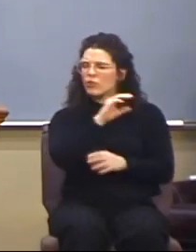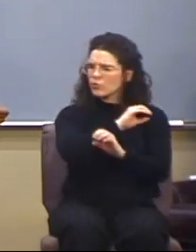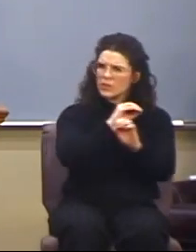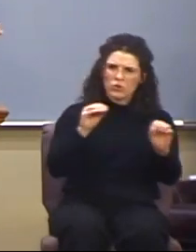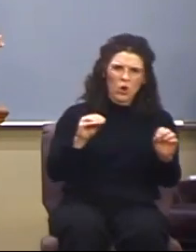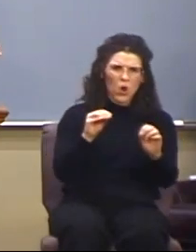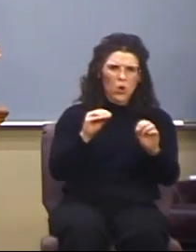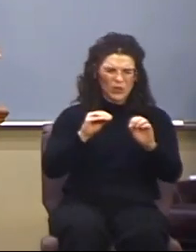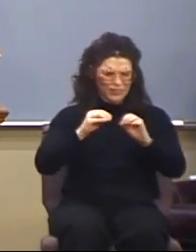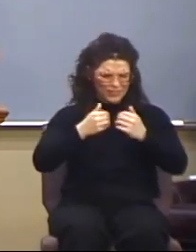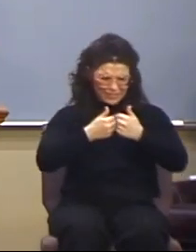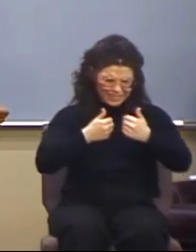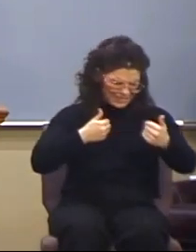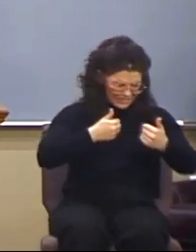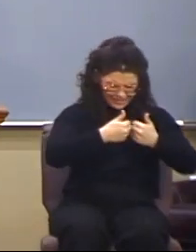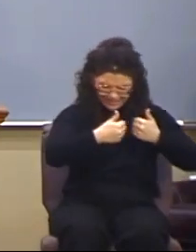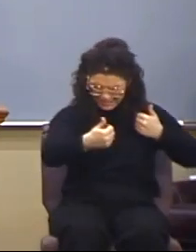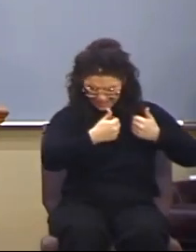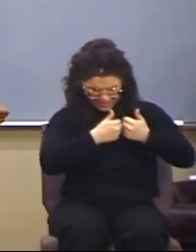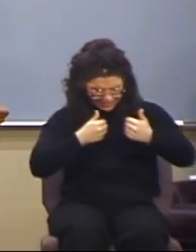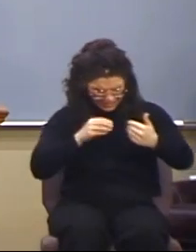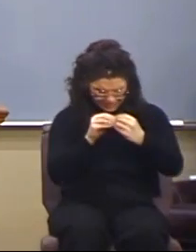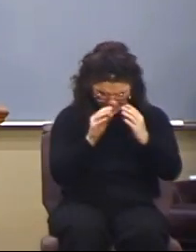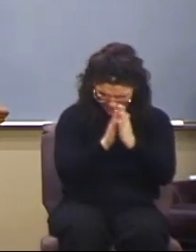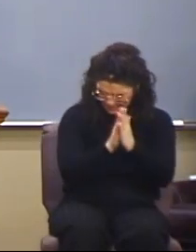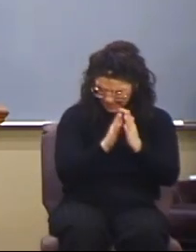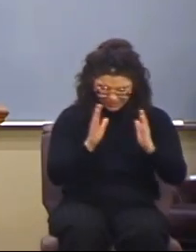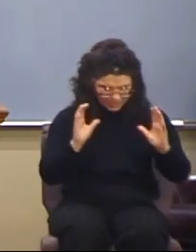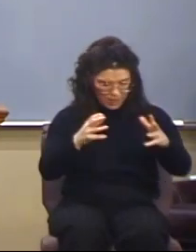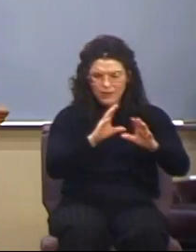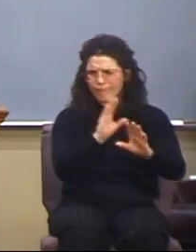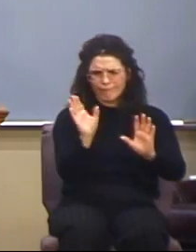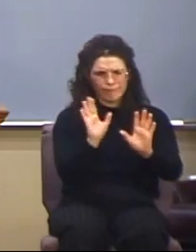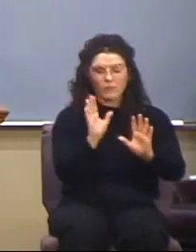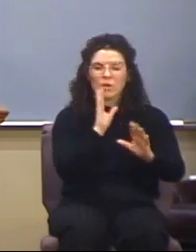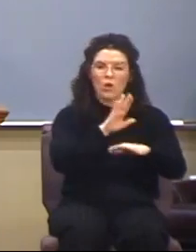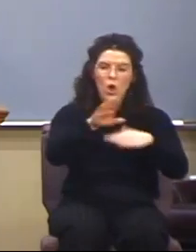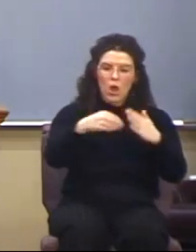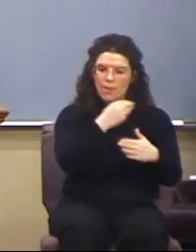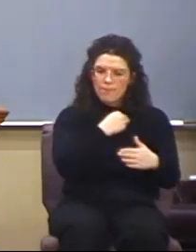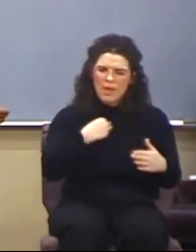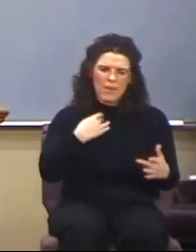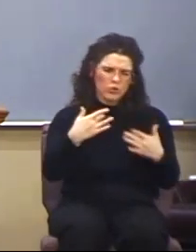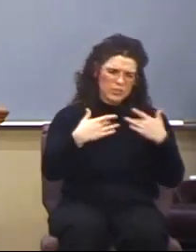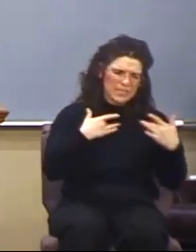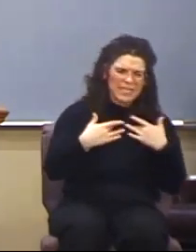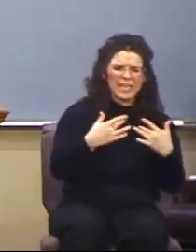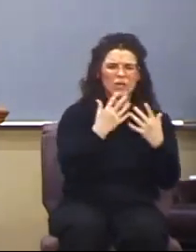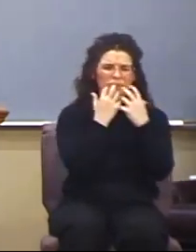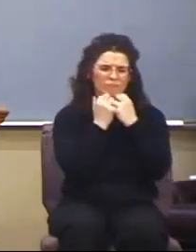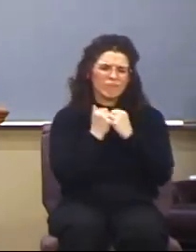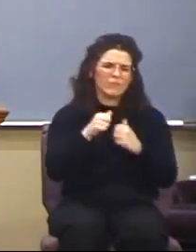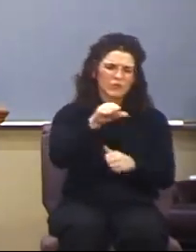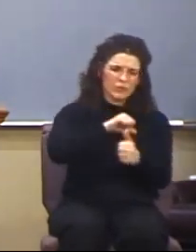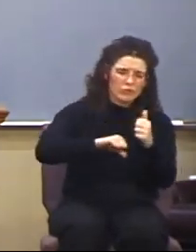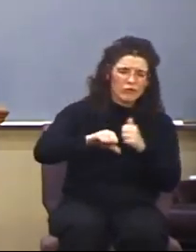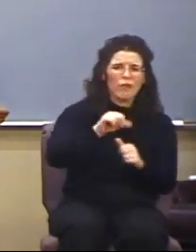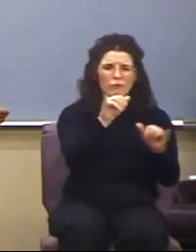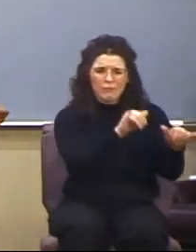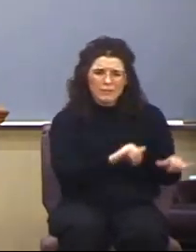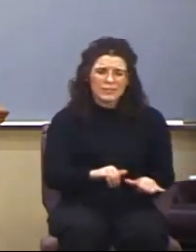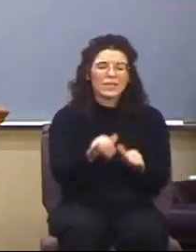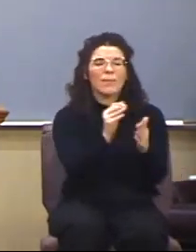be no schism in the body, but that all members should have the same care. One for over and over again. Paul,